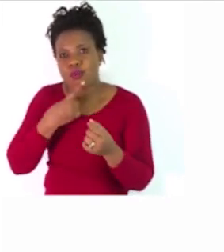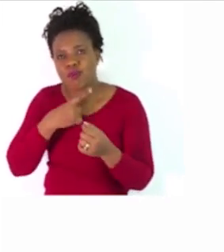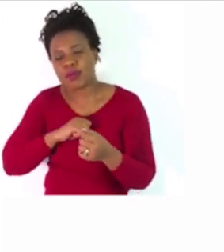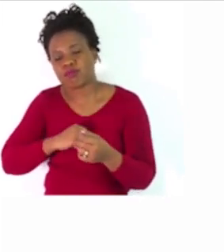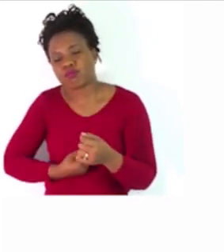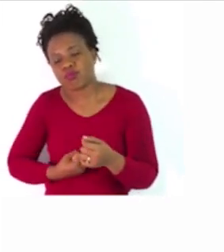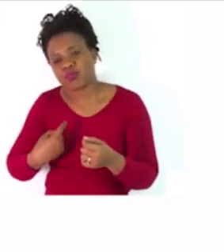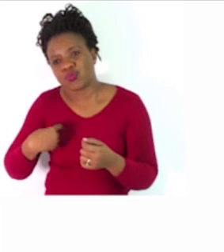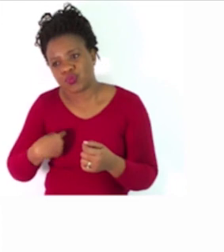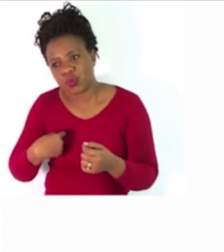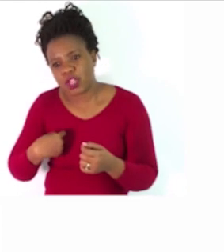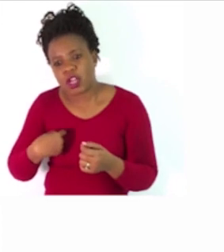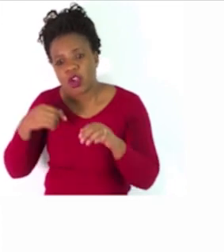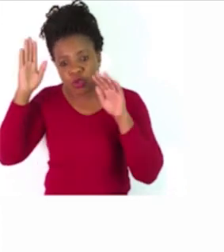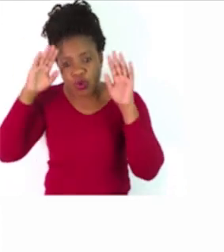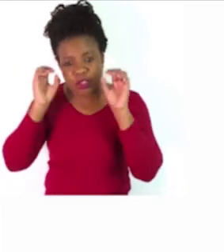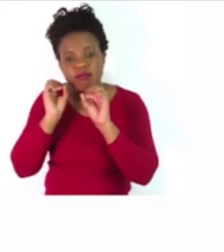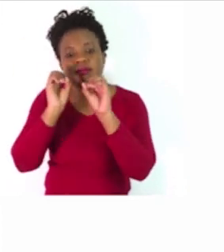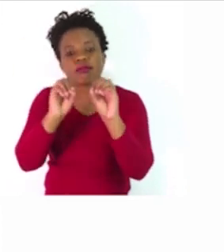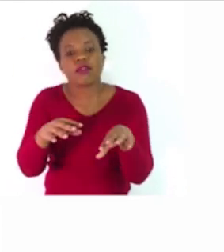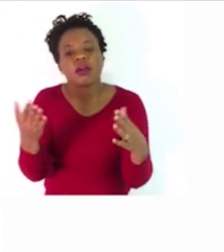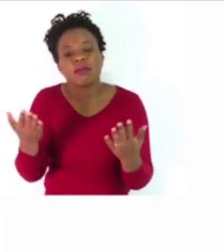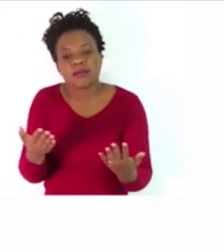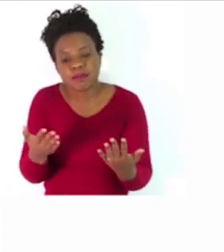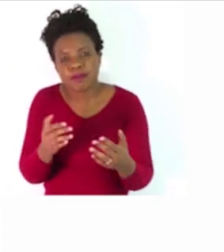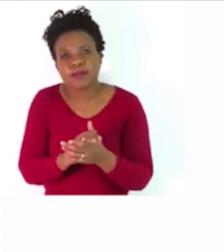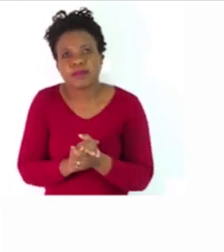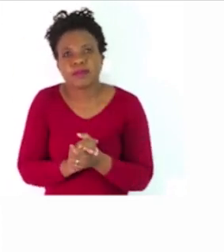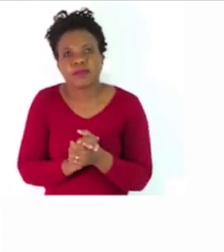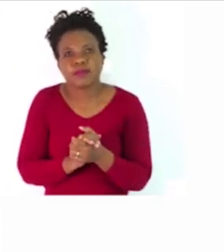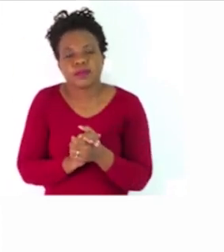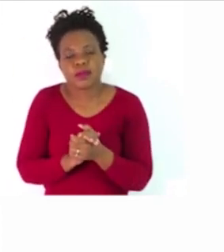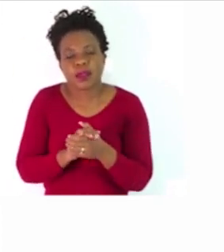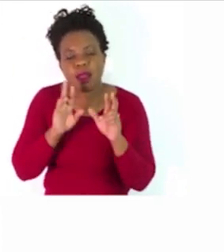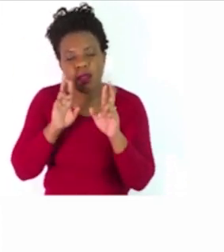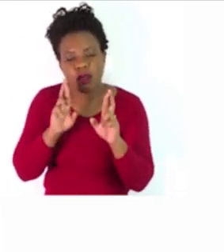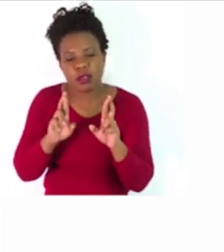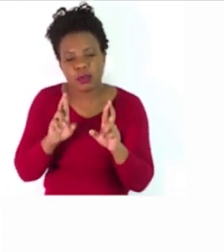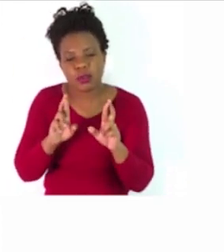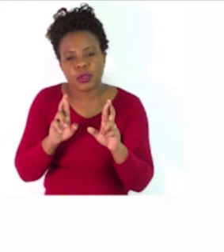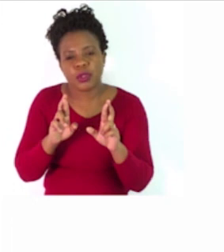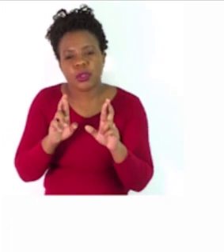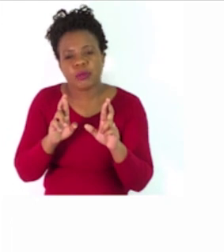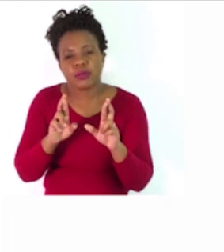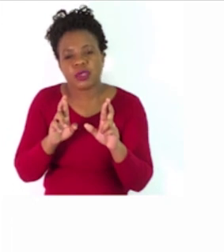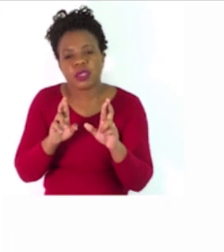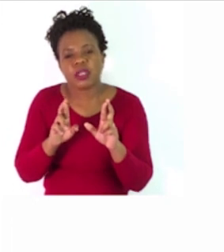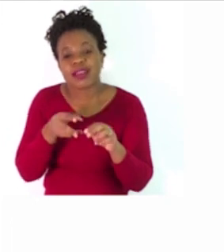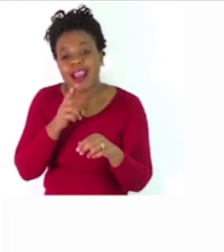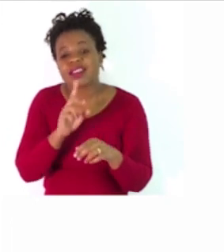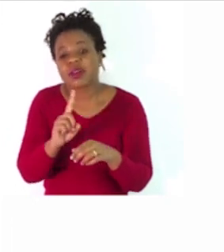son taking the donkey? Yes, I hope you know that they were taking the donkey to the market.